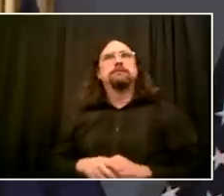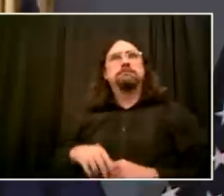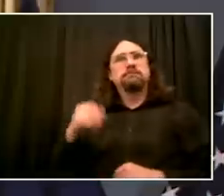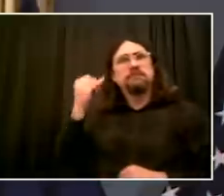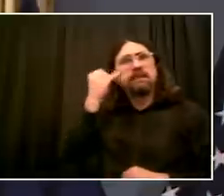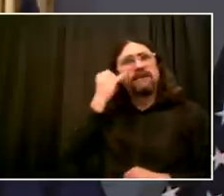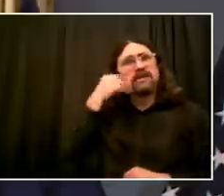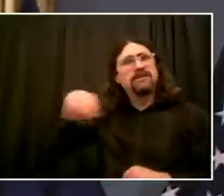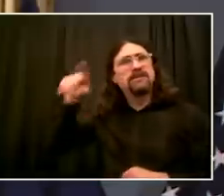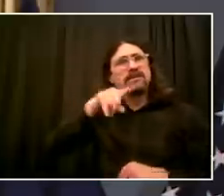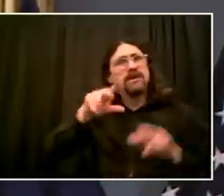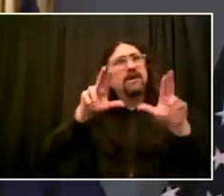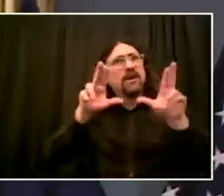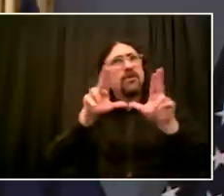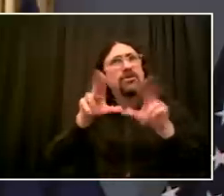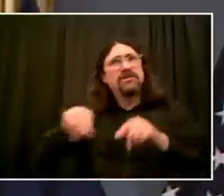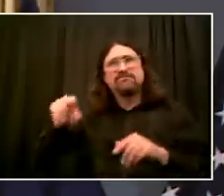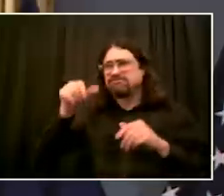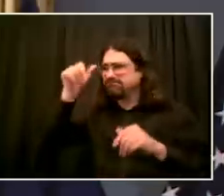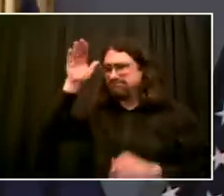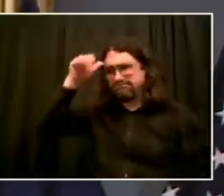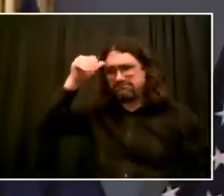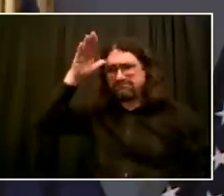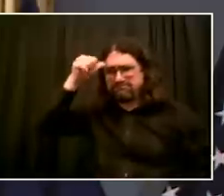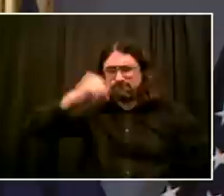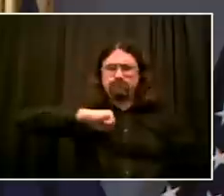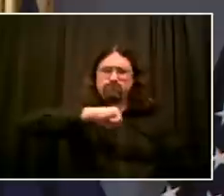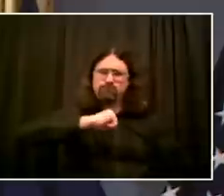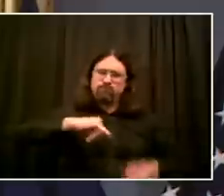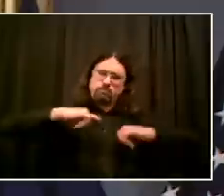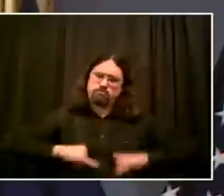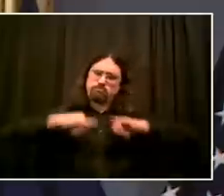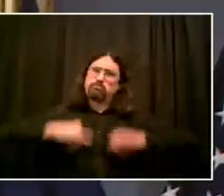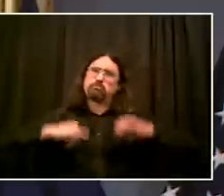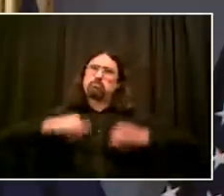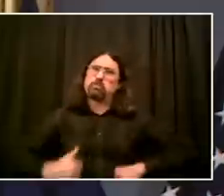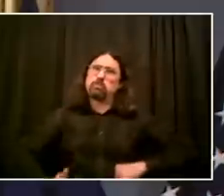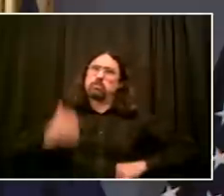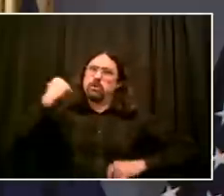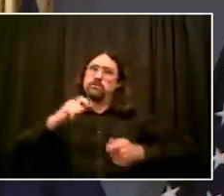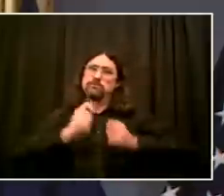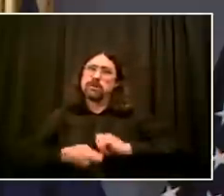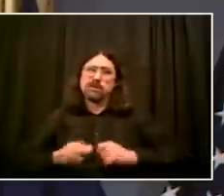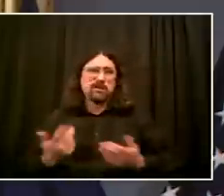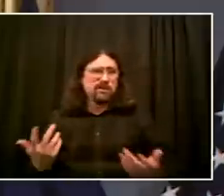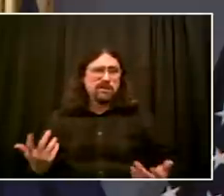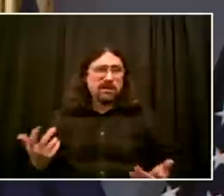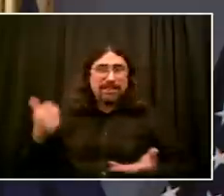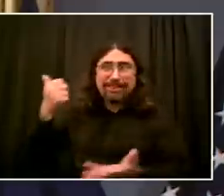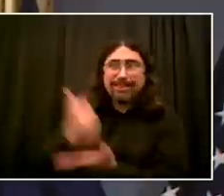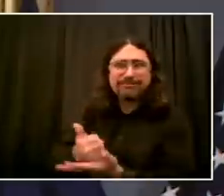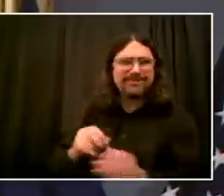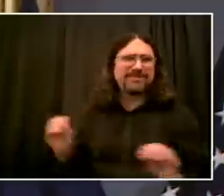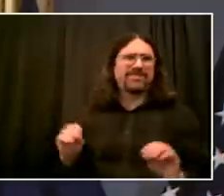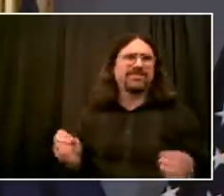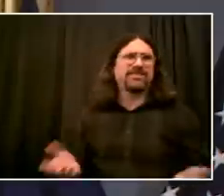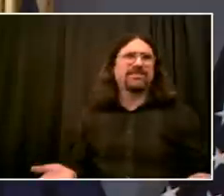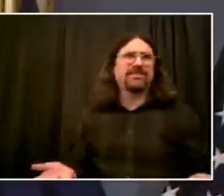So, yeah, we've got to change the culture. And those unions have to be part of it. And it's our job to make that happen one way or another.